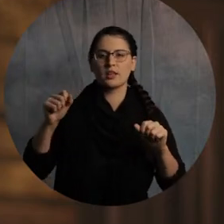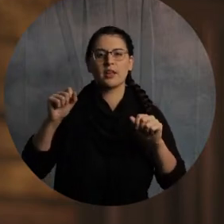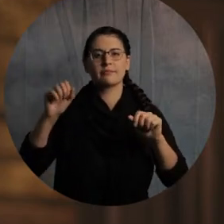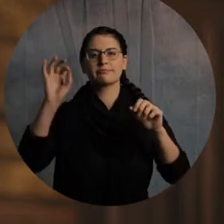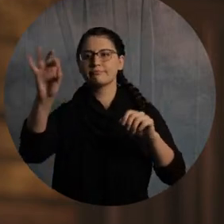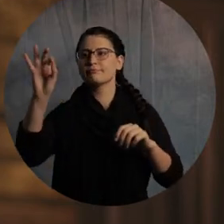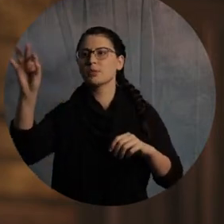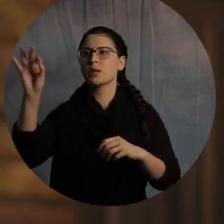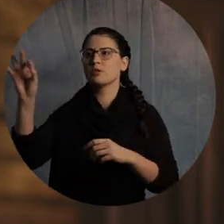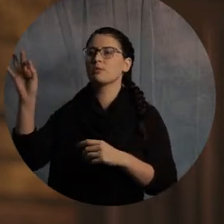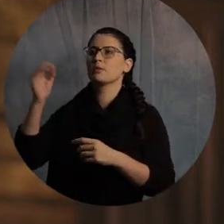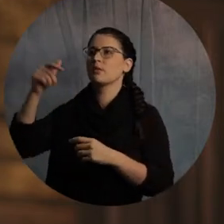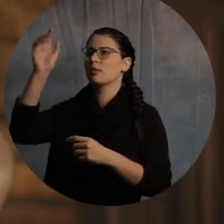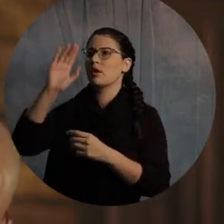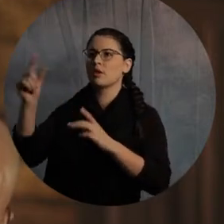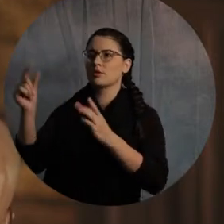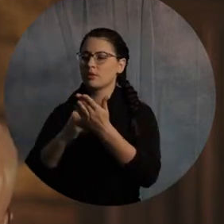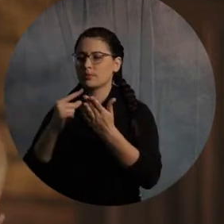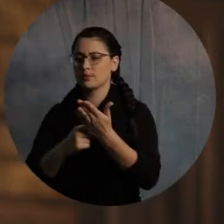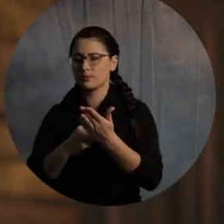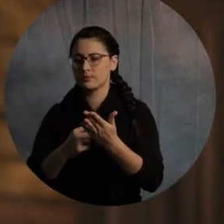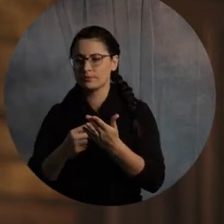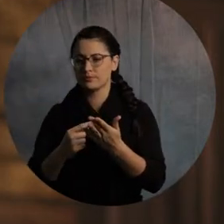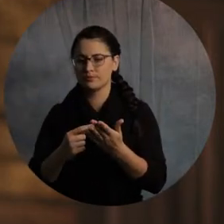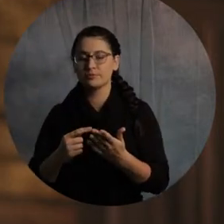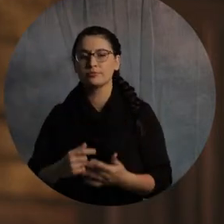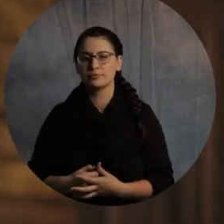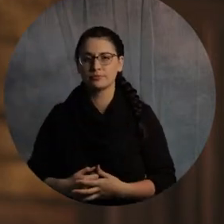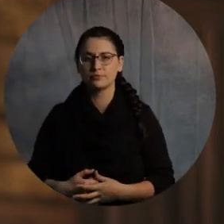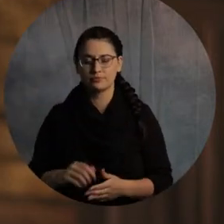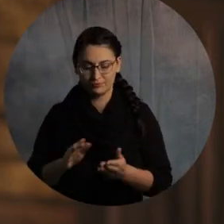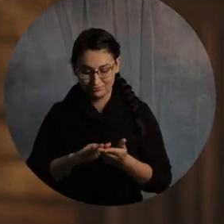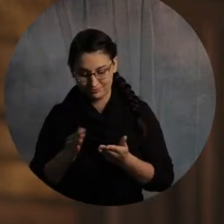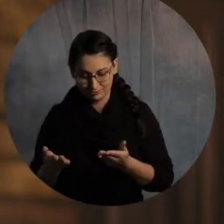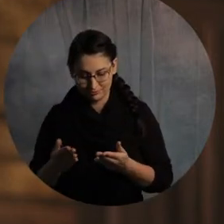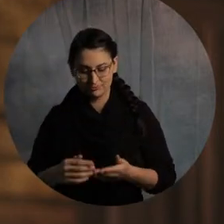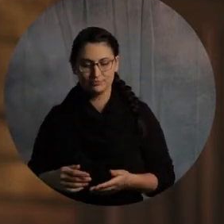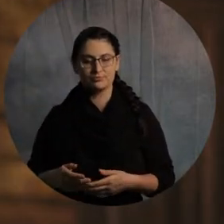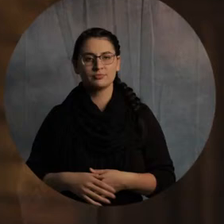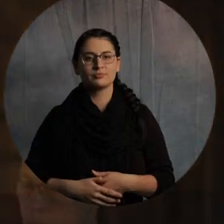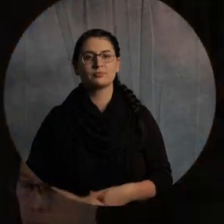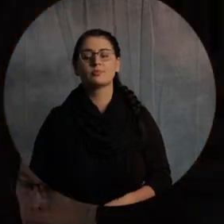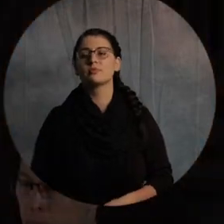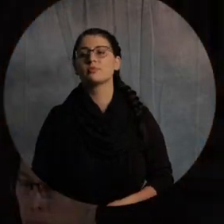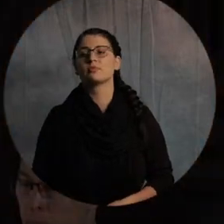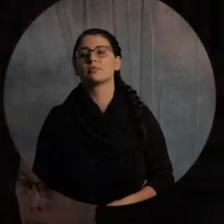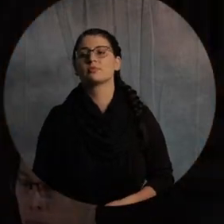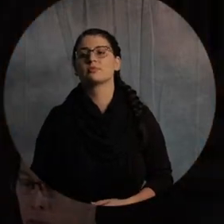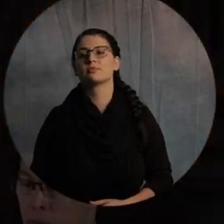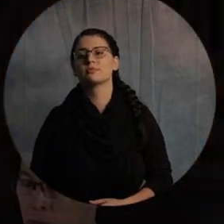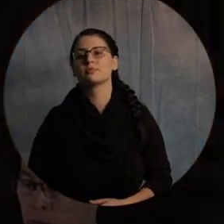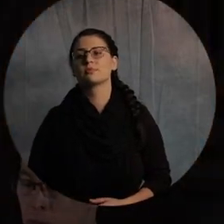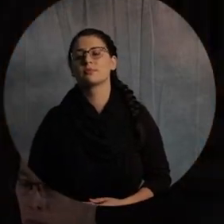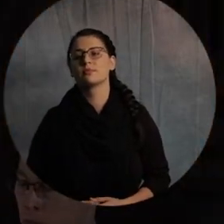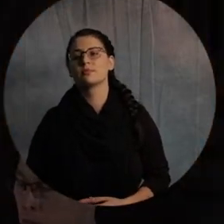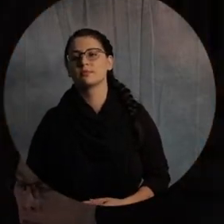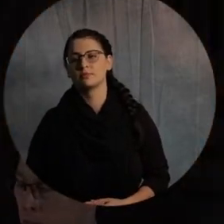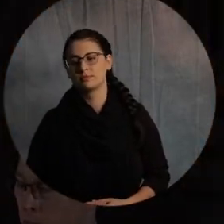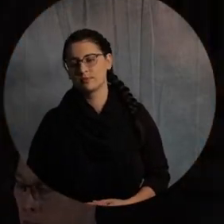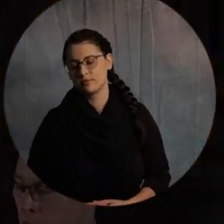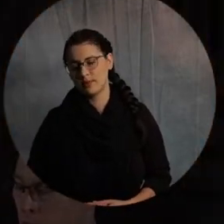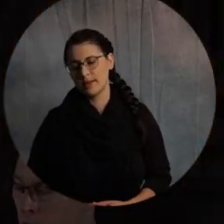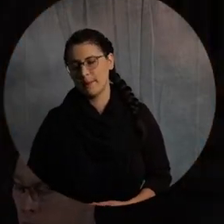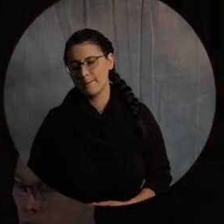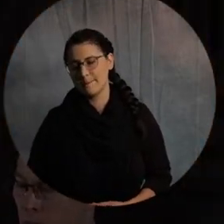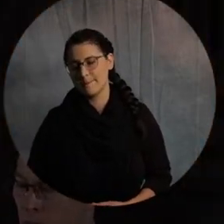and now behold, I know, put my page here, I know that none of you among whom I have gone